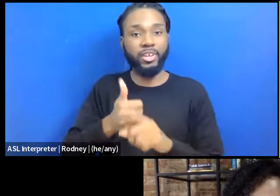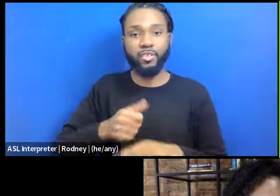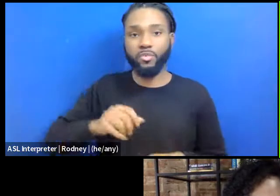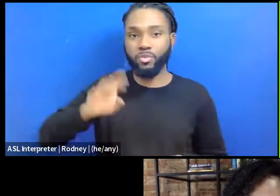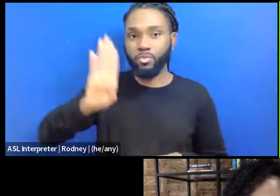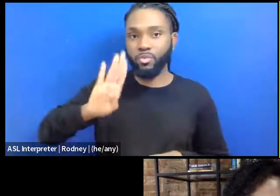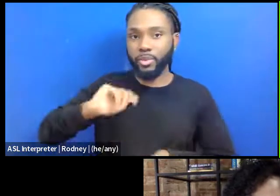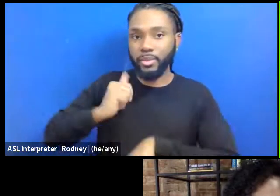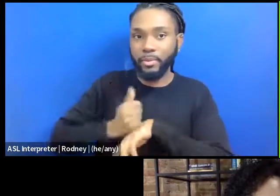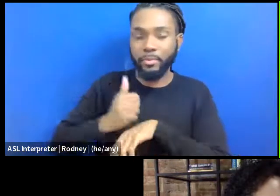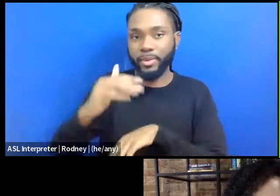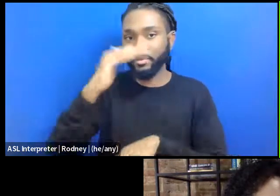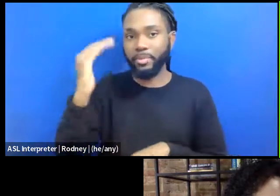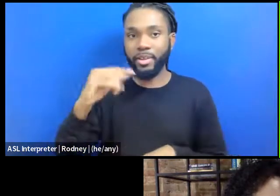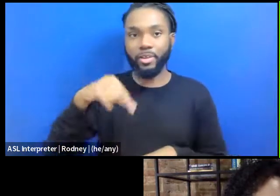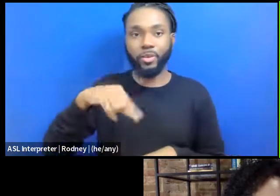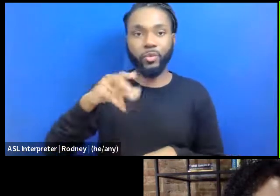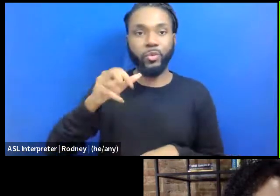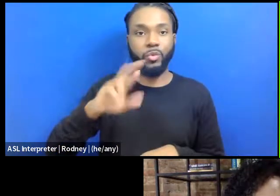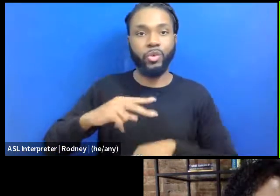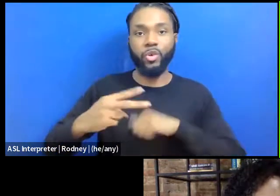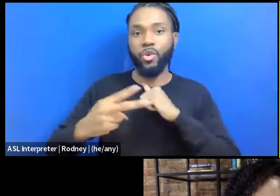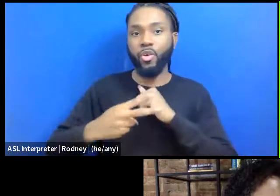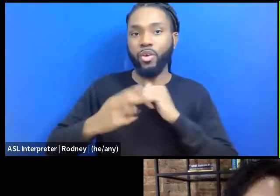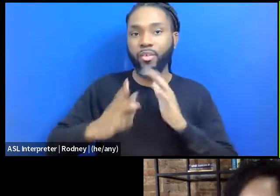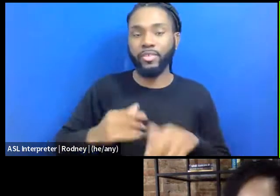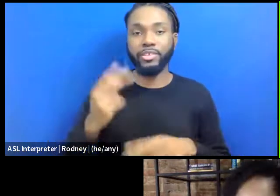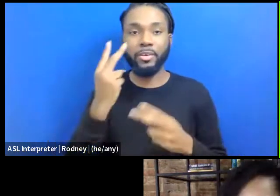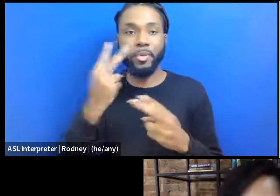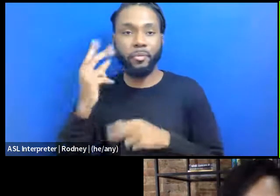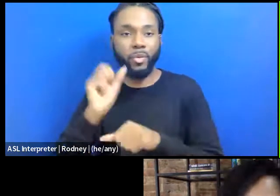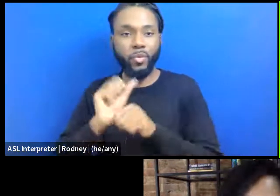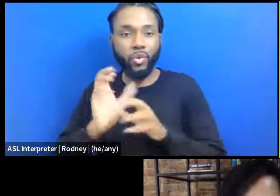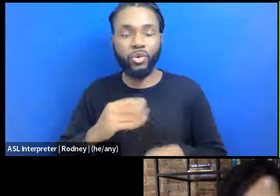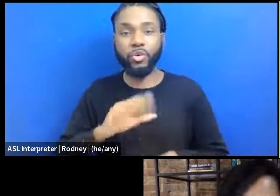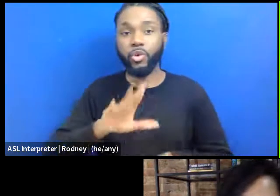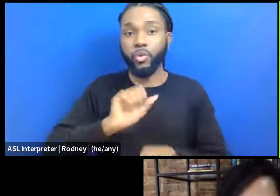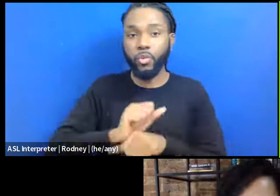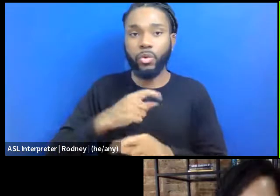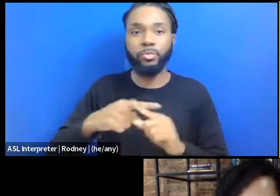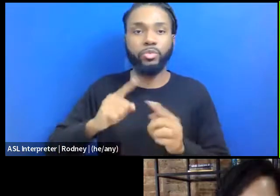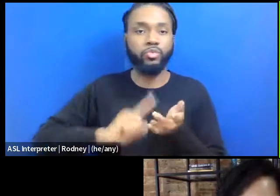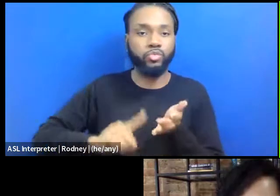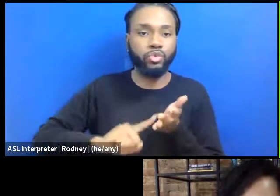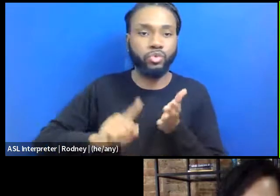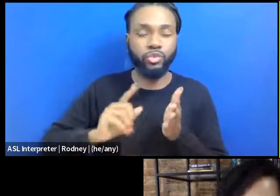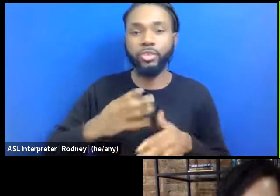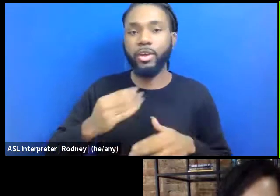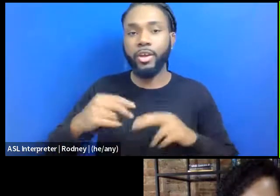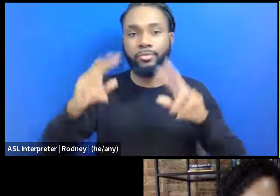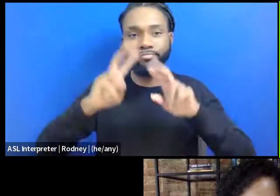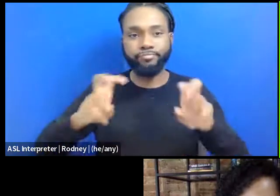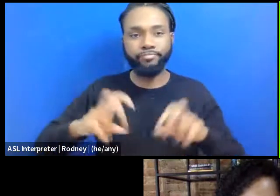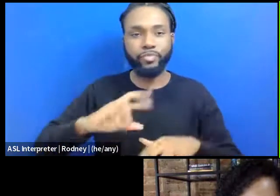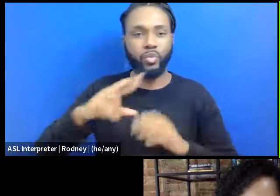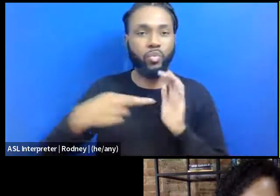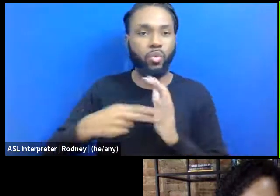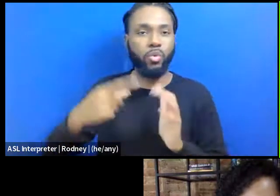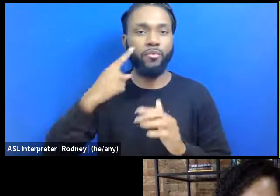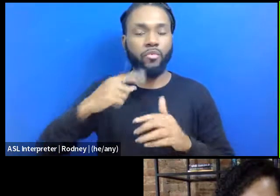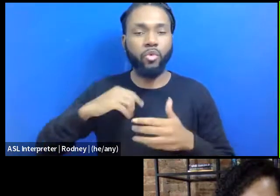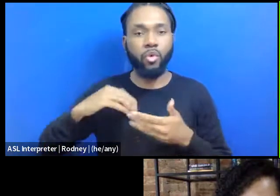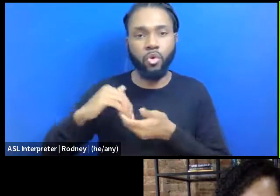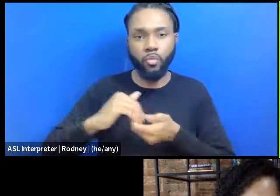black queer archivist, a memory worker. Your work in research and exploration of the role of cooperative